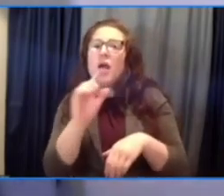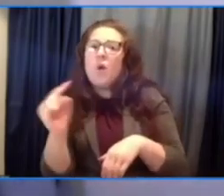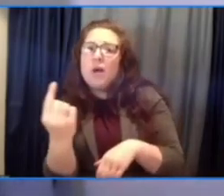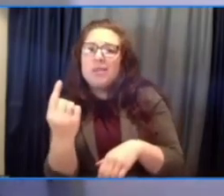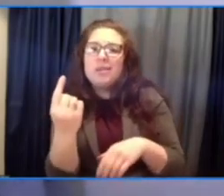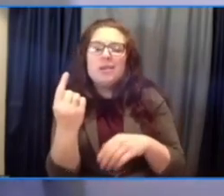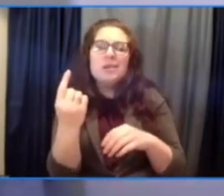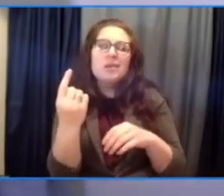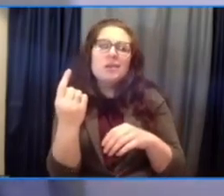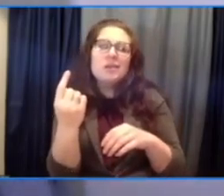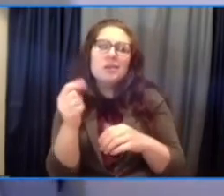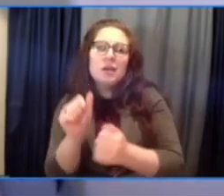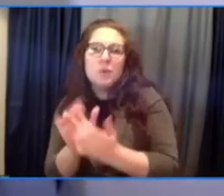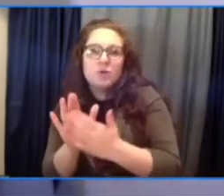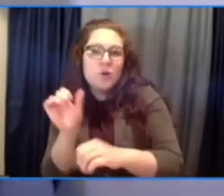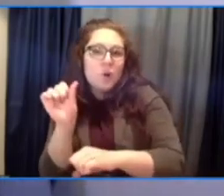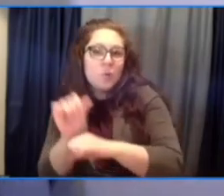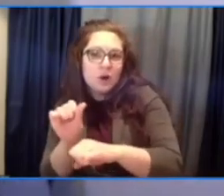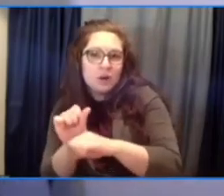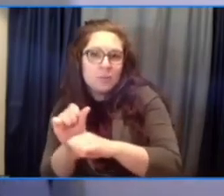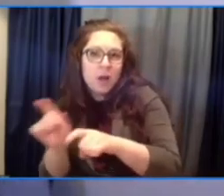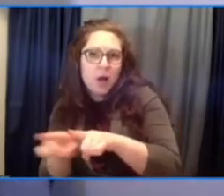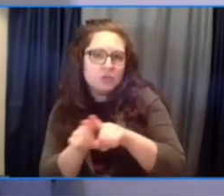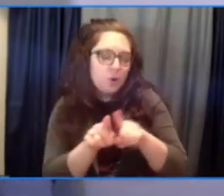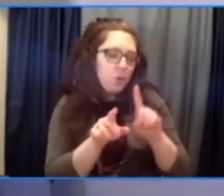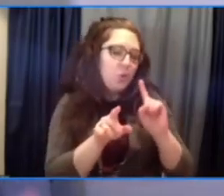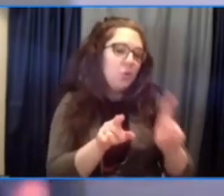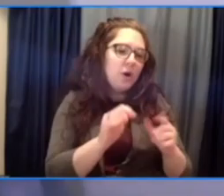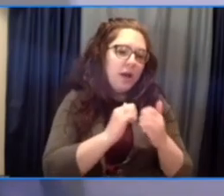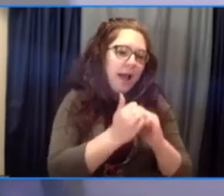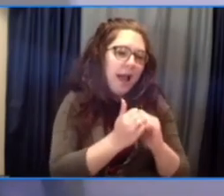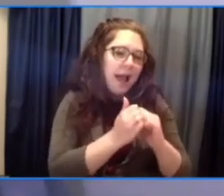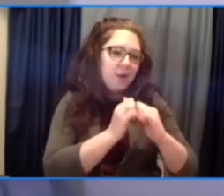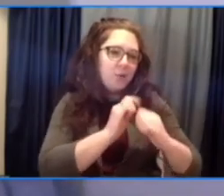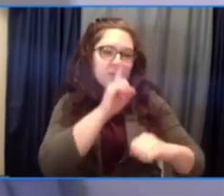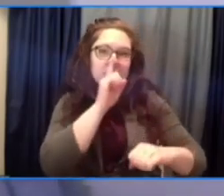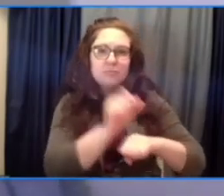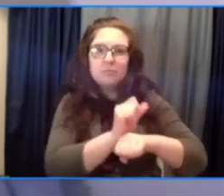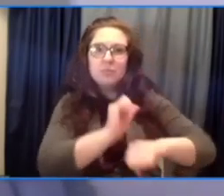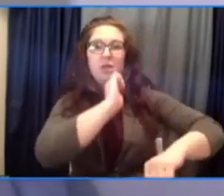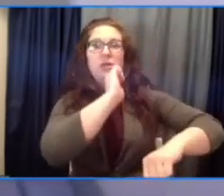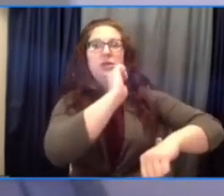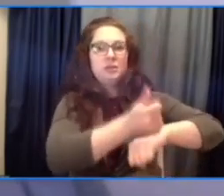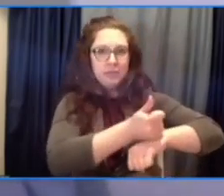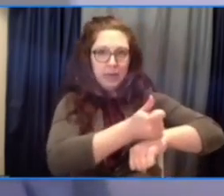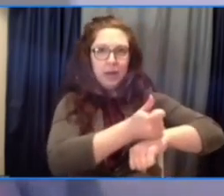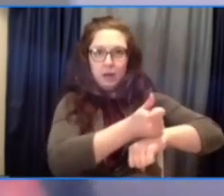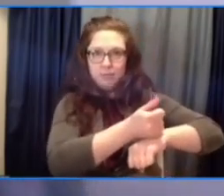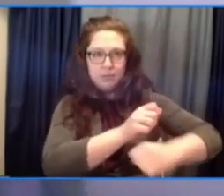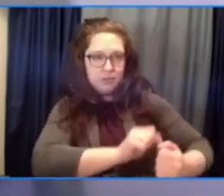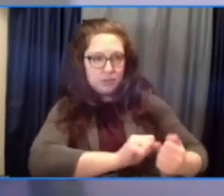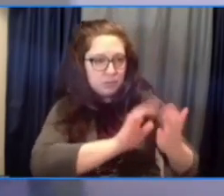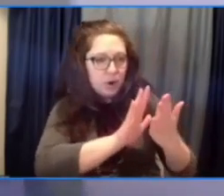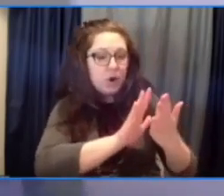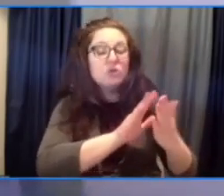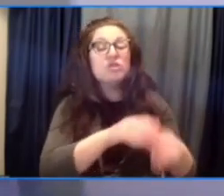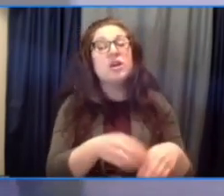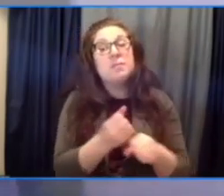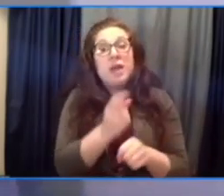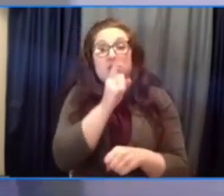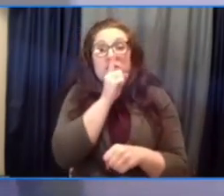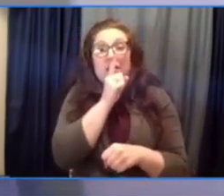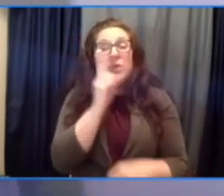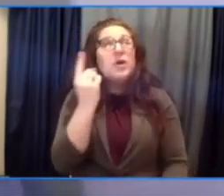also grounding ourselves in the real capacity we need to execute them while centering the most impacted communities. So the challenges of 2020